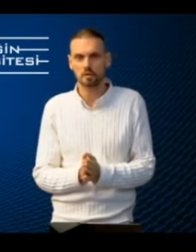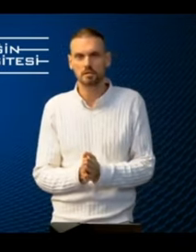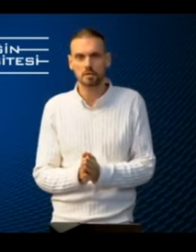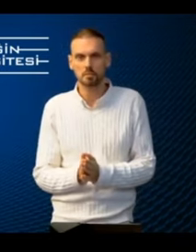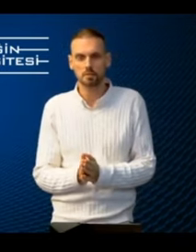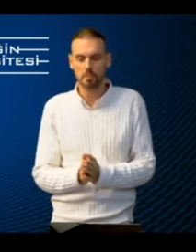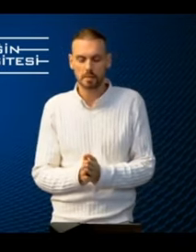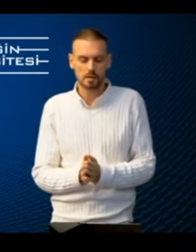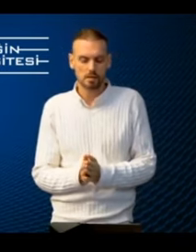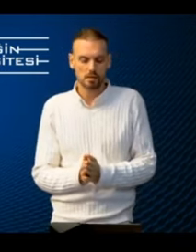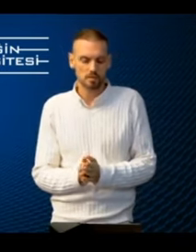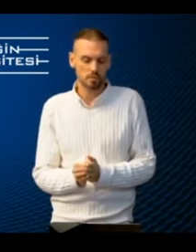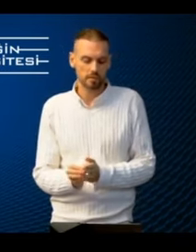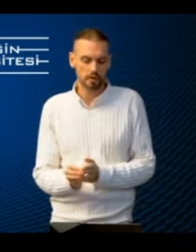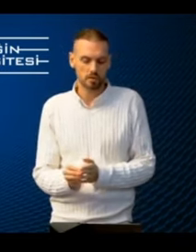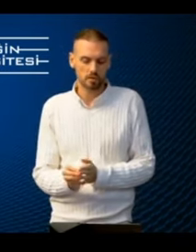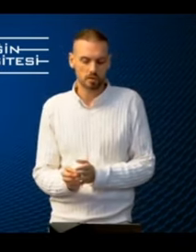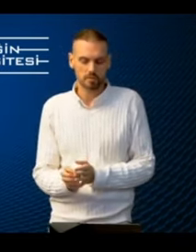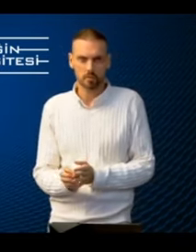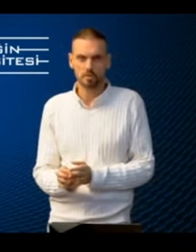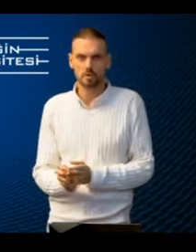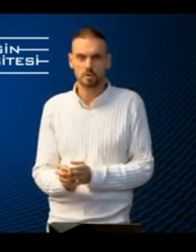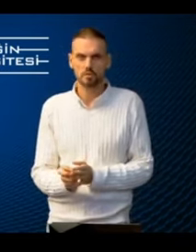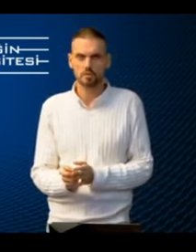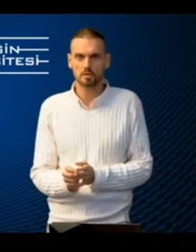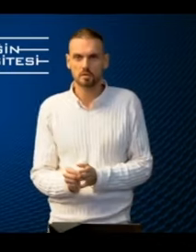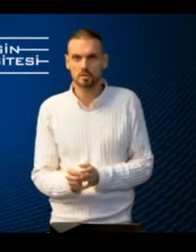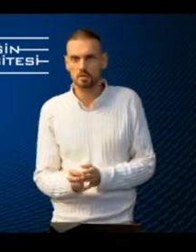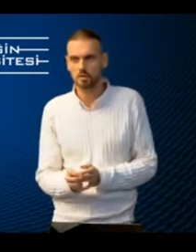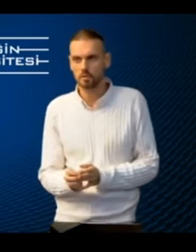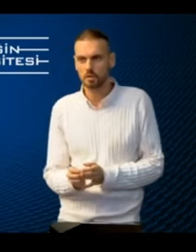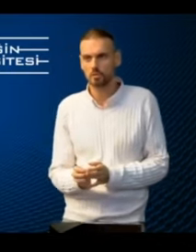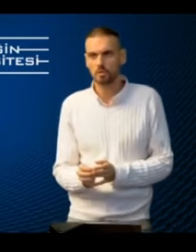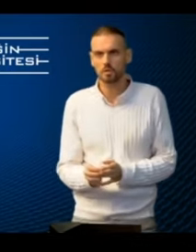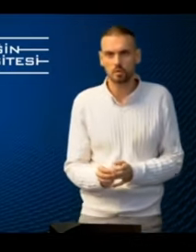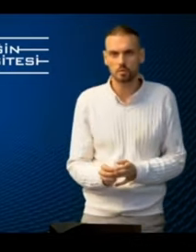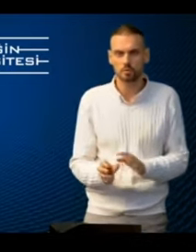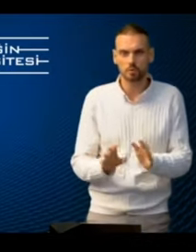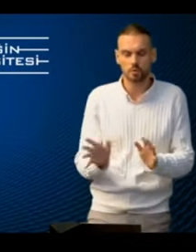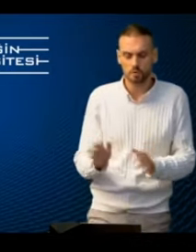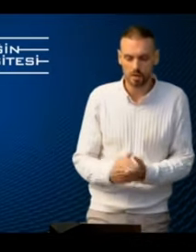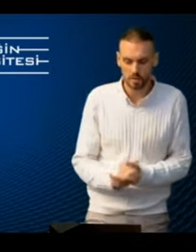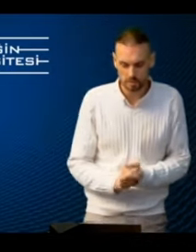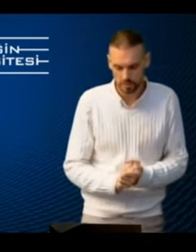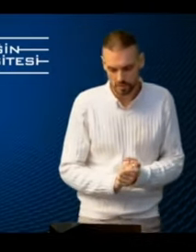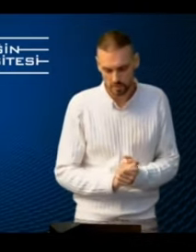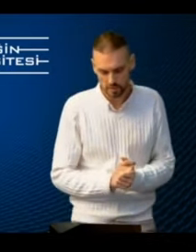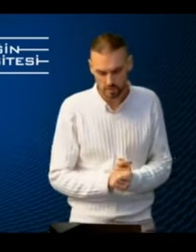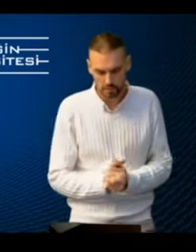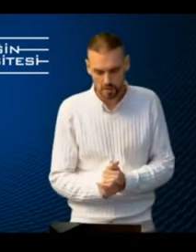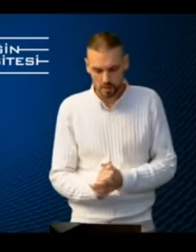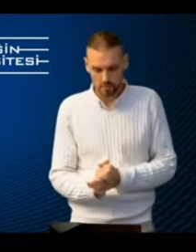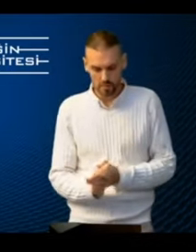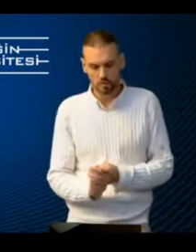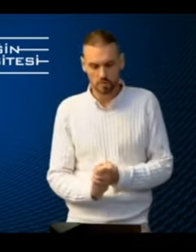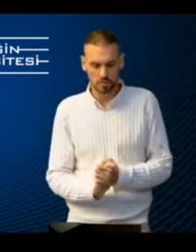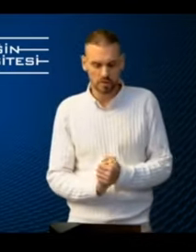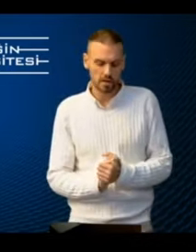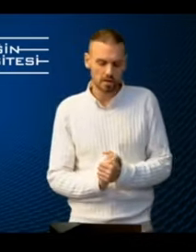summer. So with our colleagues from Yashar University, we worked on a few prototypes for the curriculum.